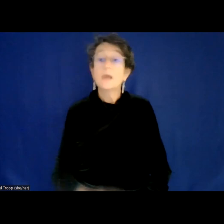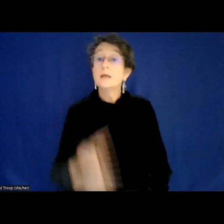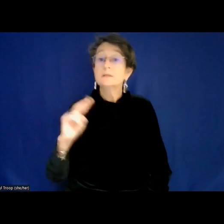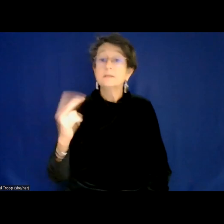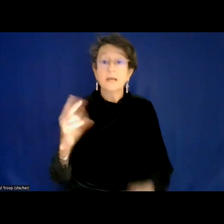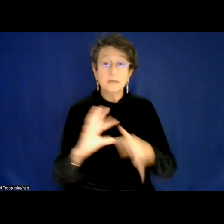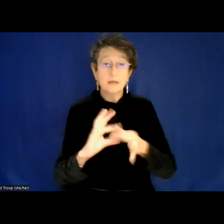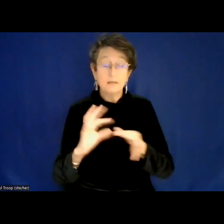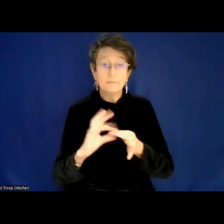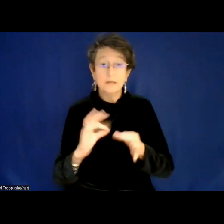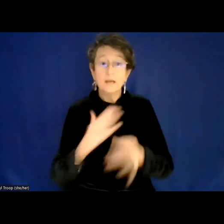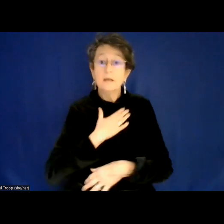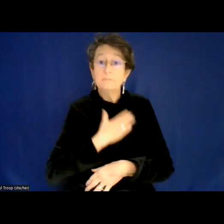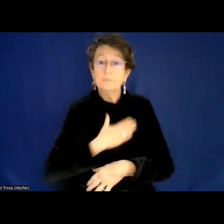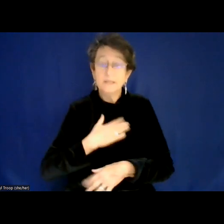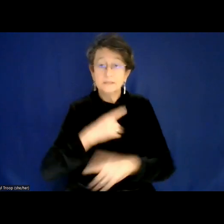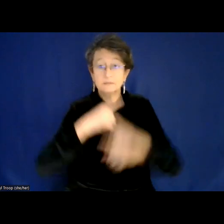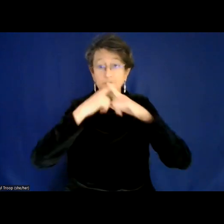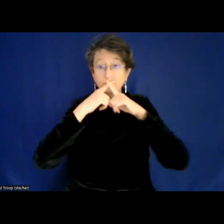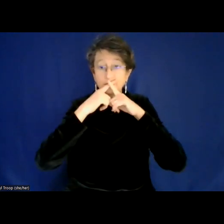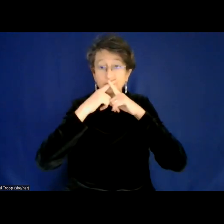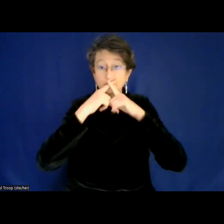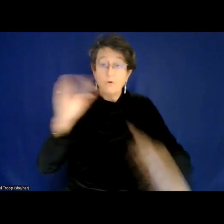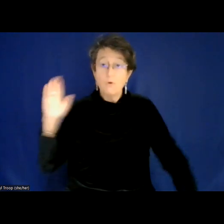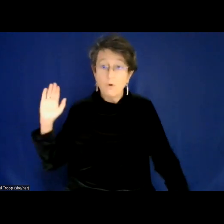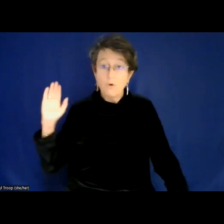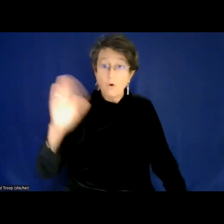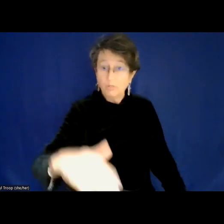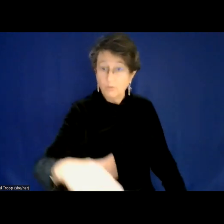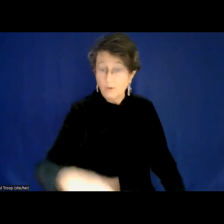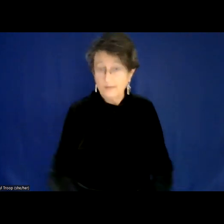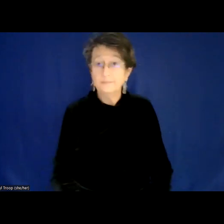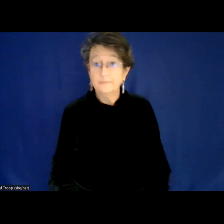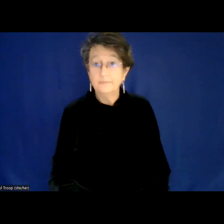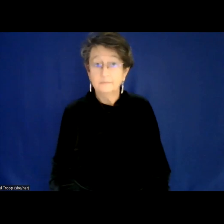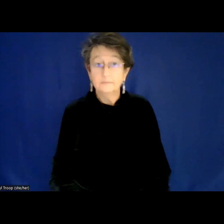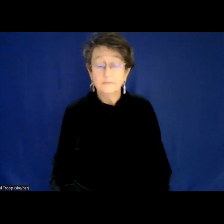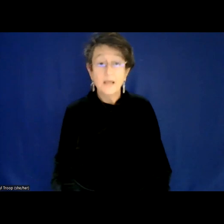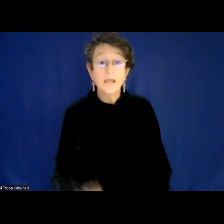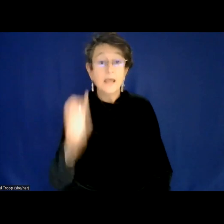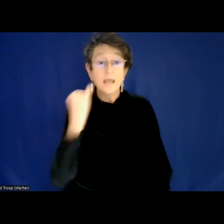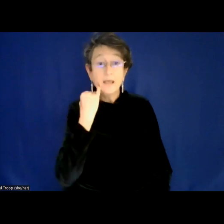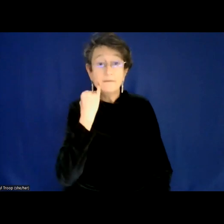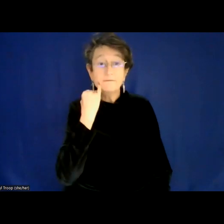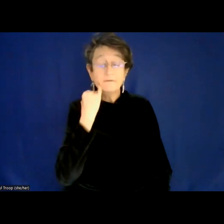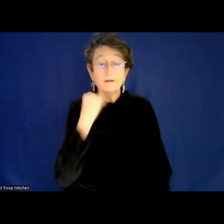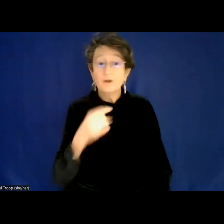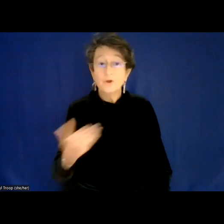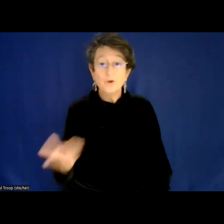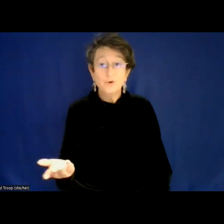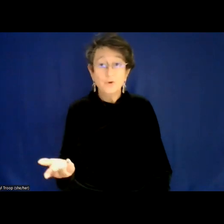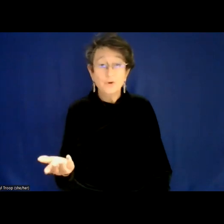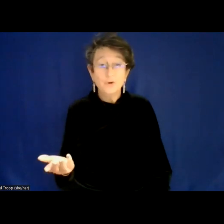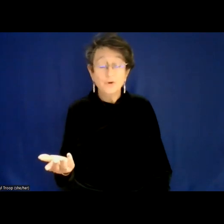please remain muted during the panelists' conversation. If you are not here to